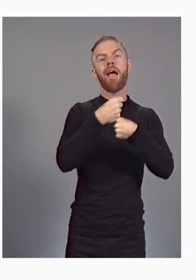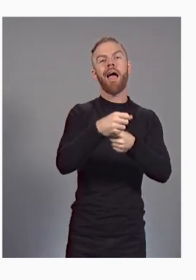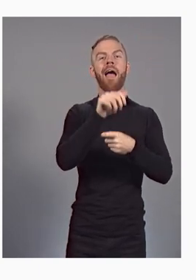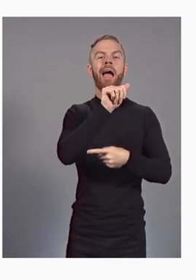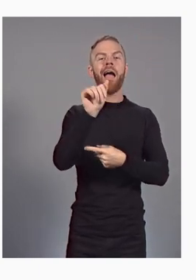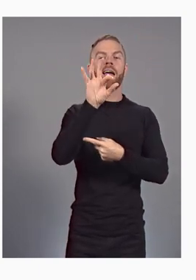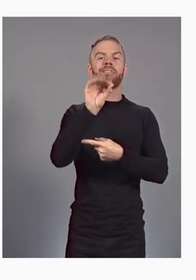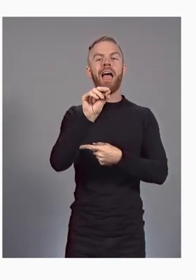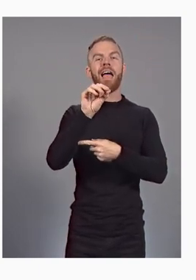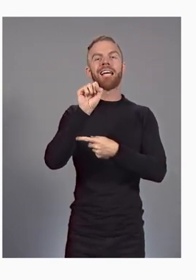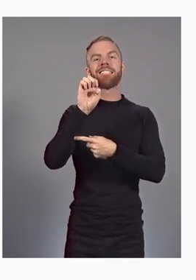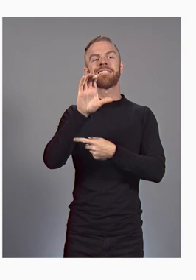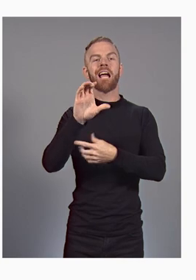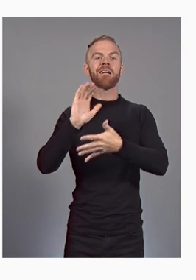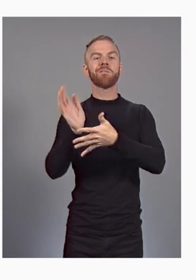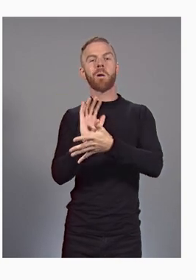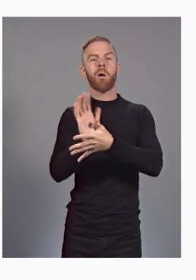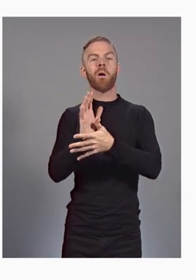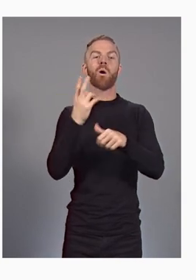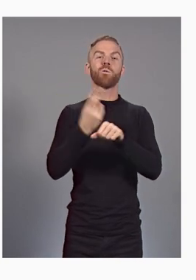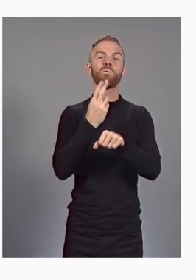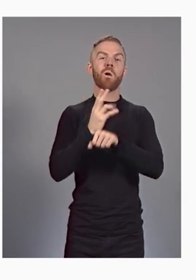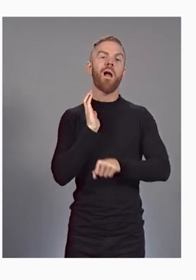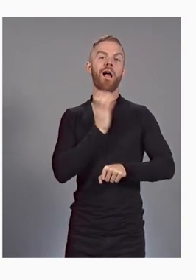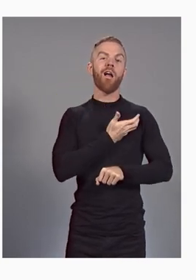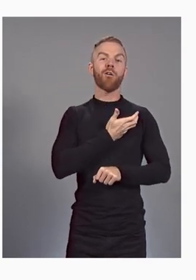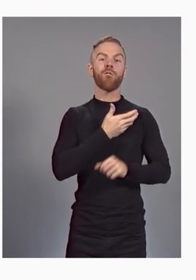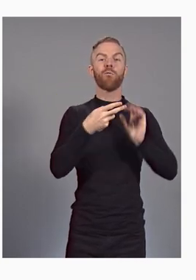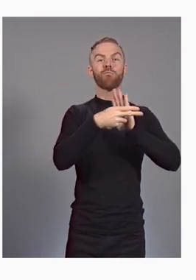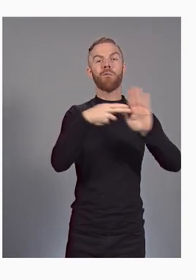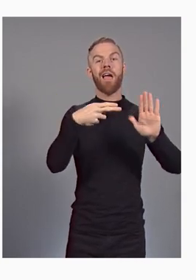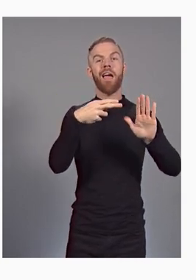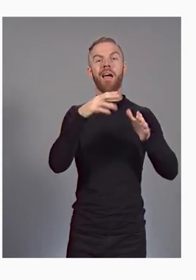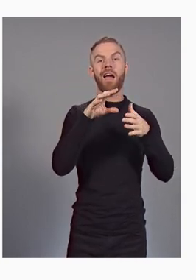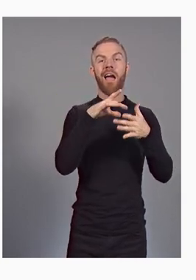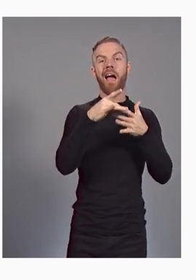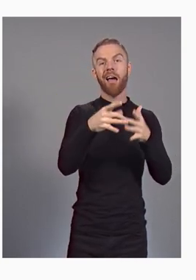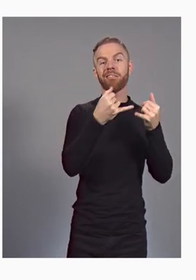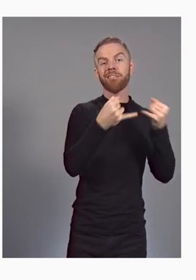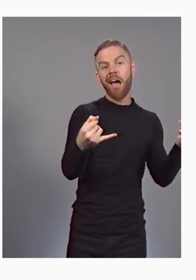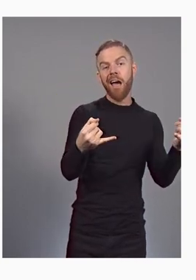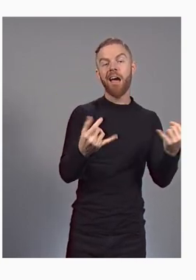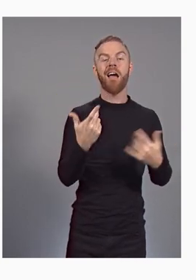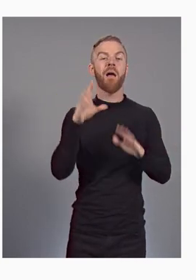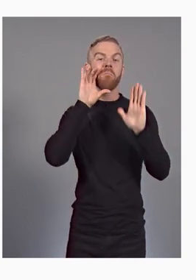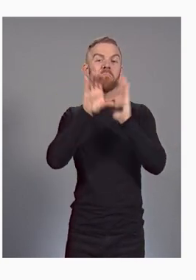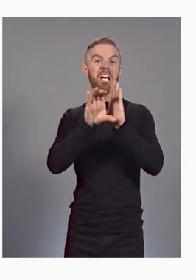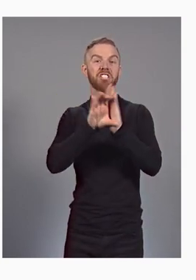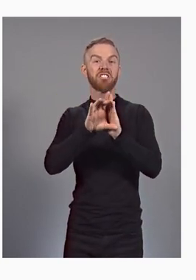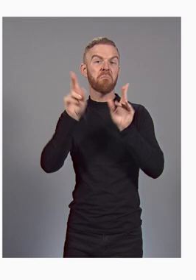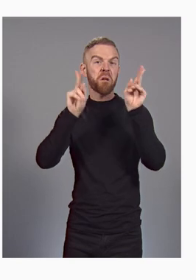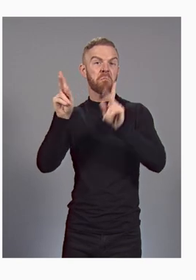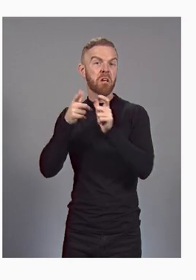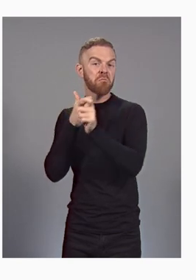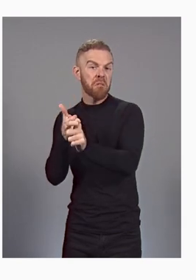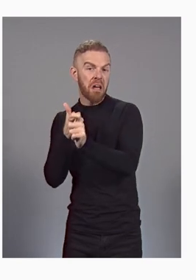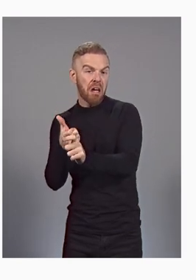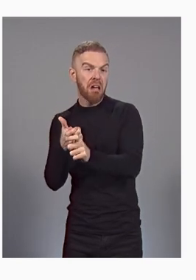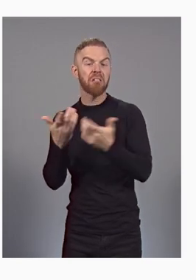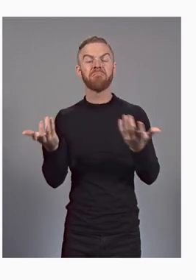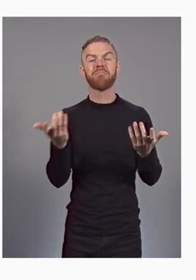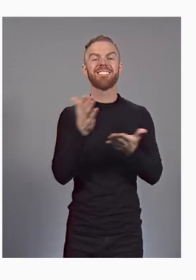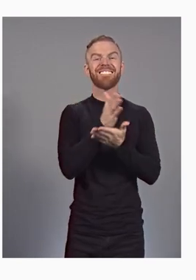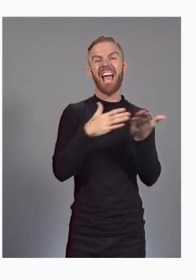video for a campaign with using our brand guidelines of people running, make it